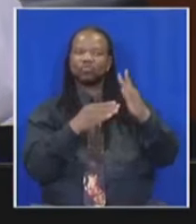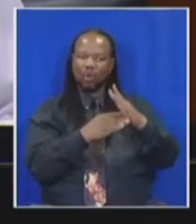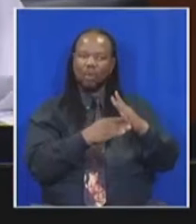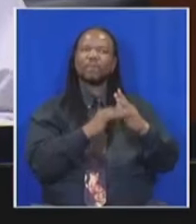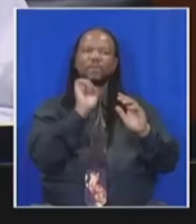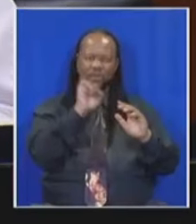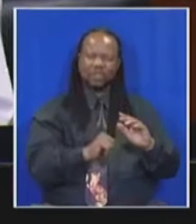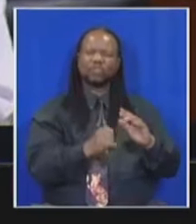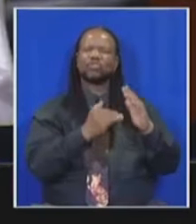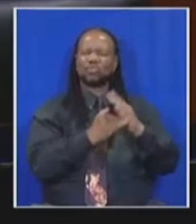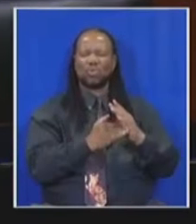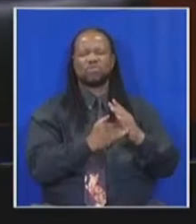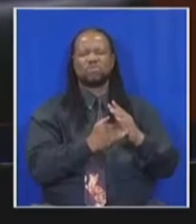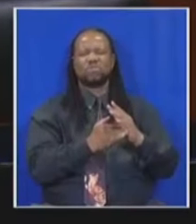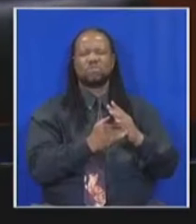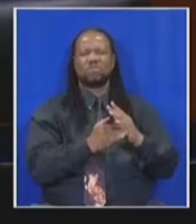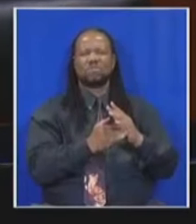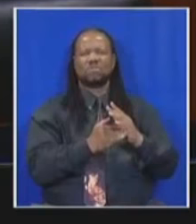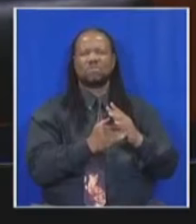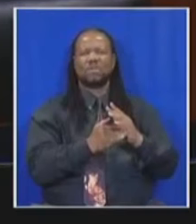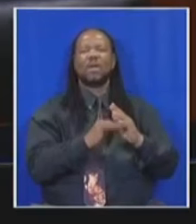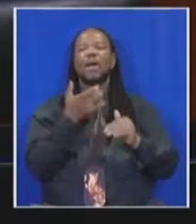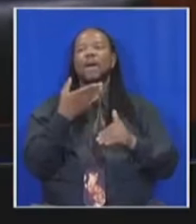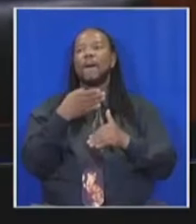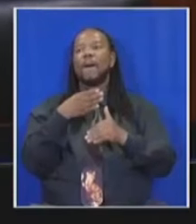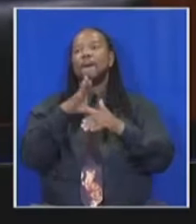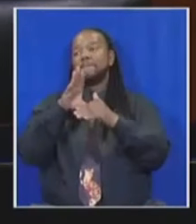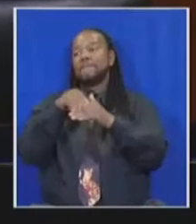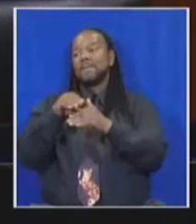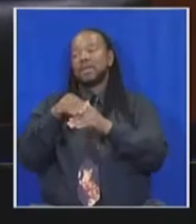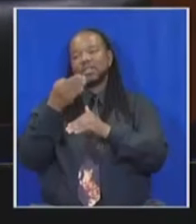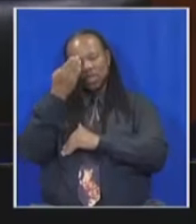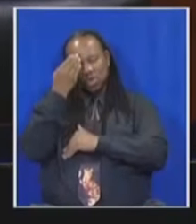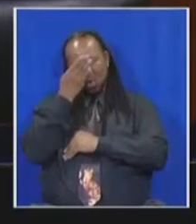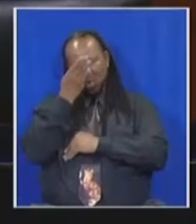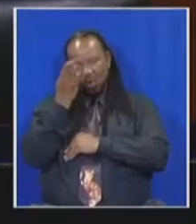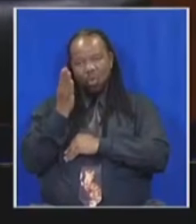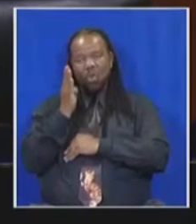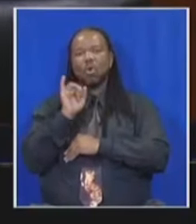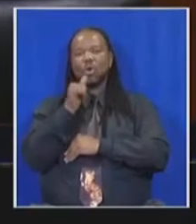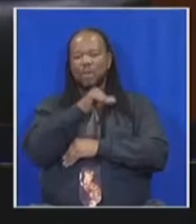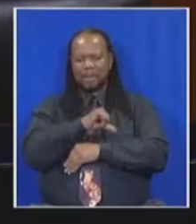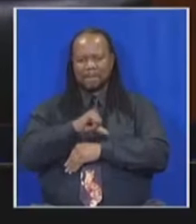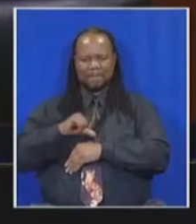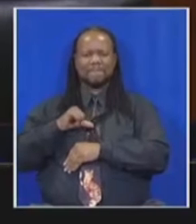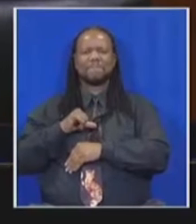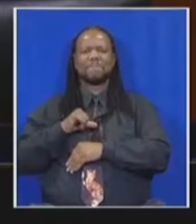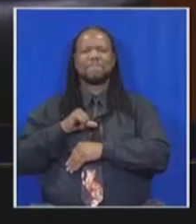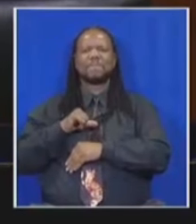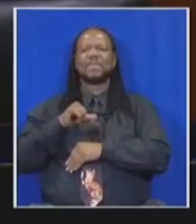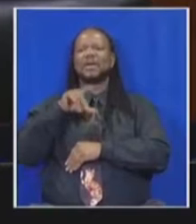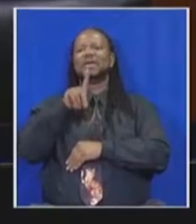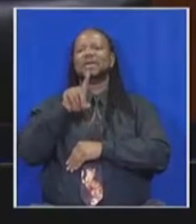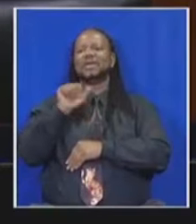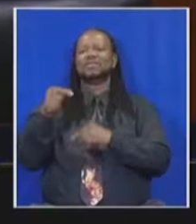you see, members know that the conduct of the debate must